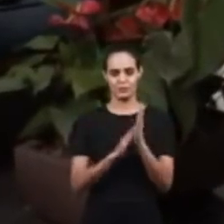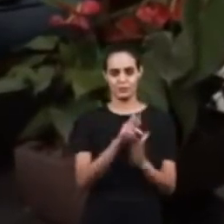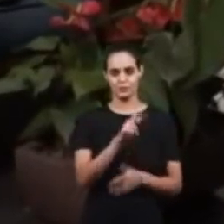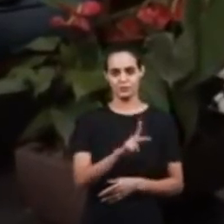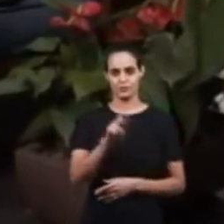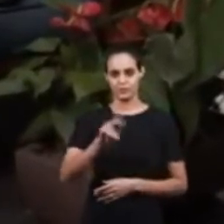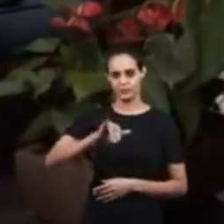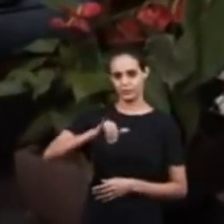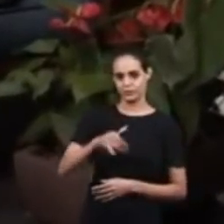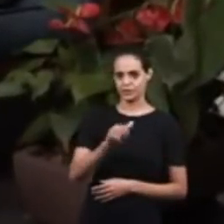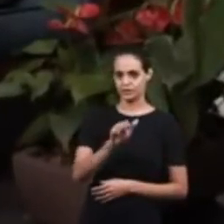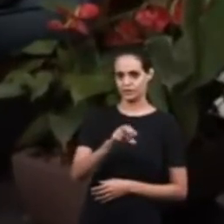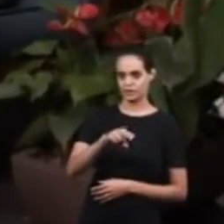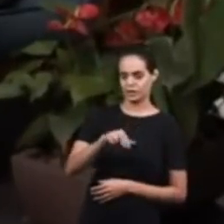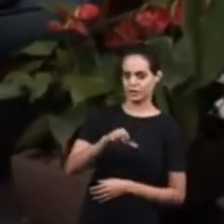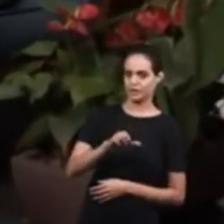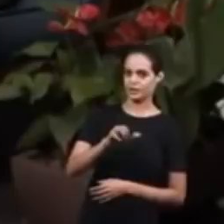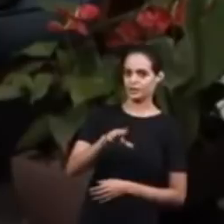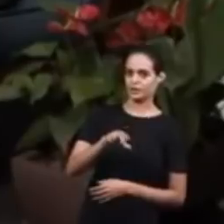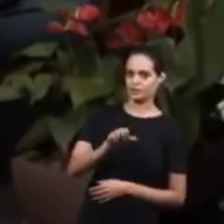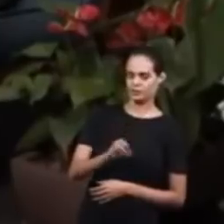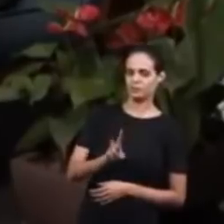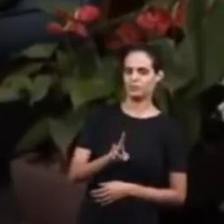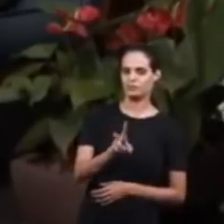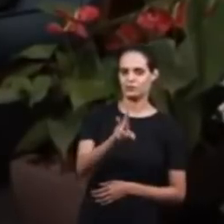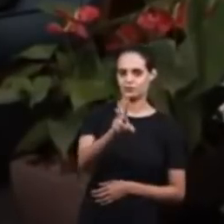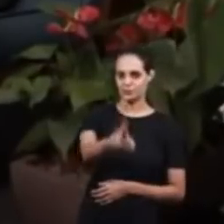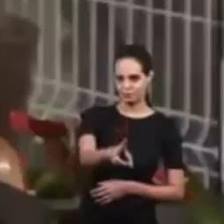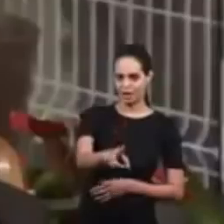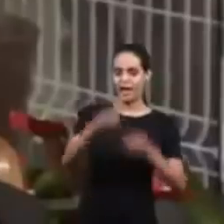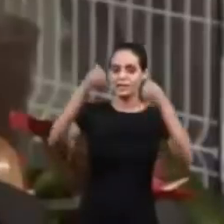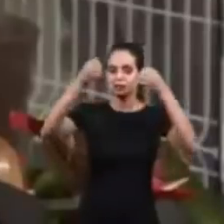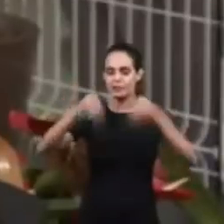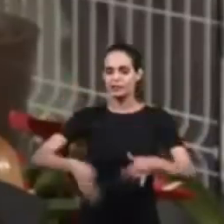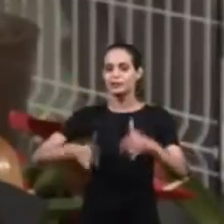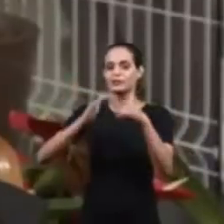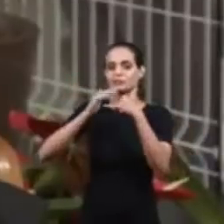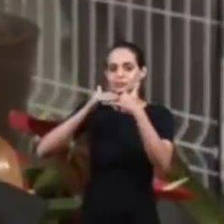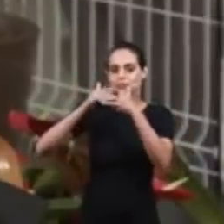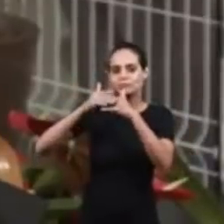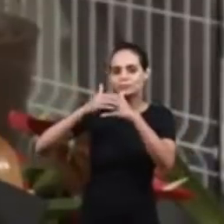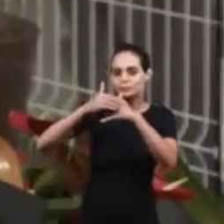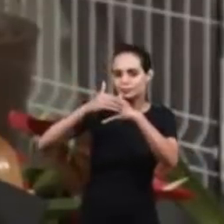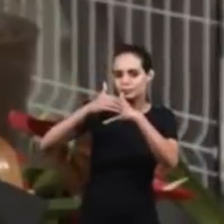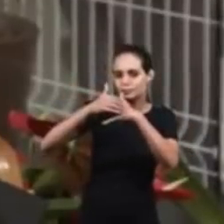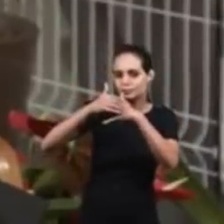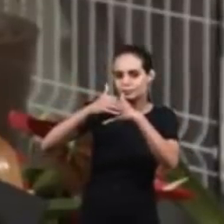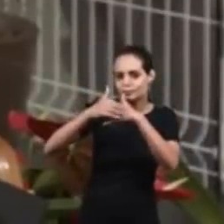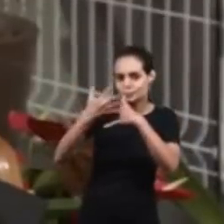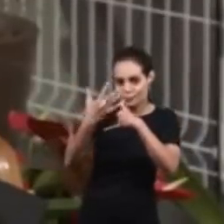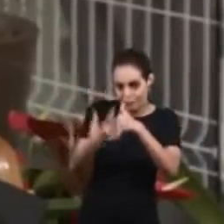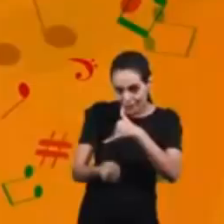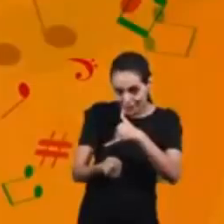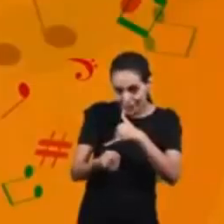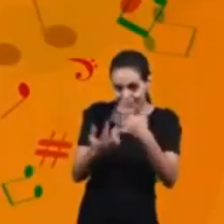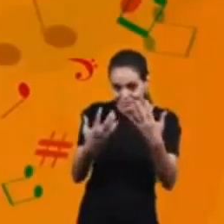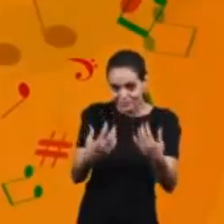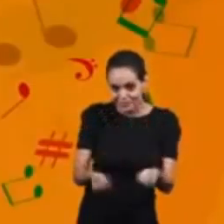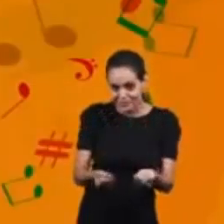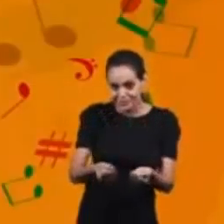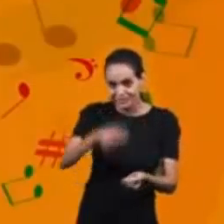the teacher Janaína will continue to teach how to play the melodica. So get your instrument and let's learn!